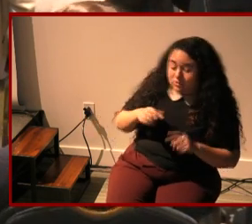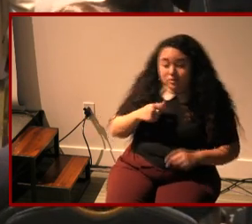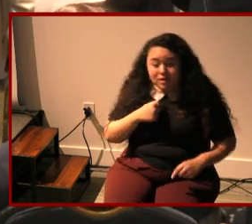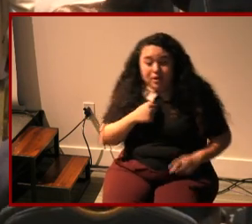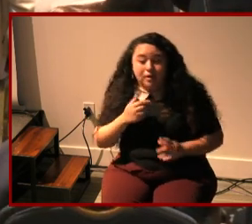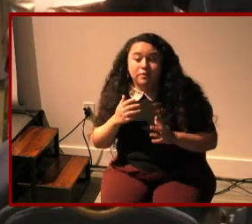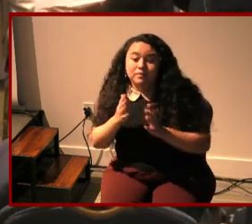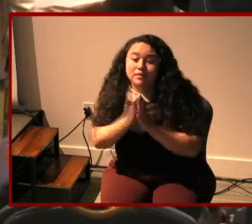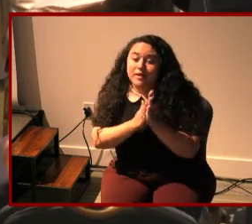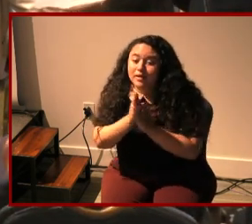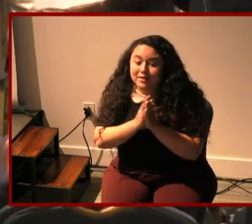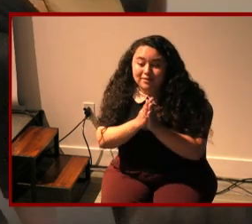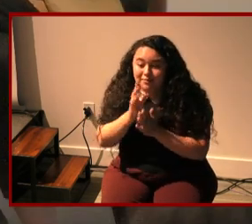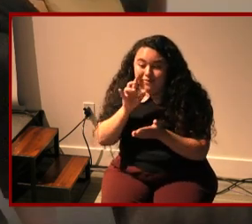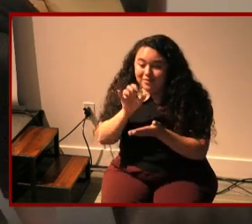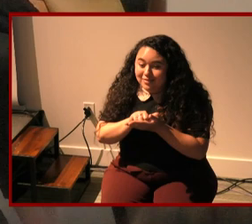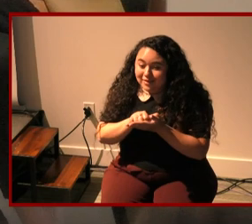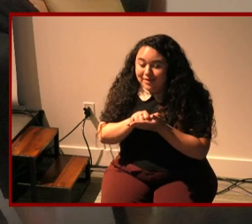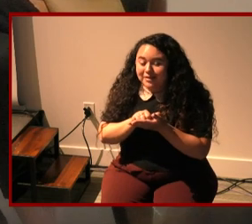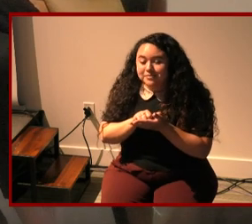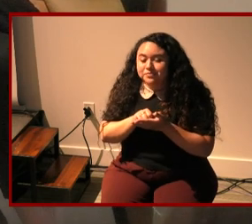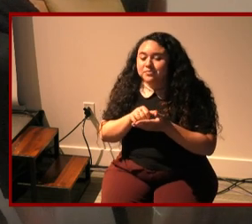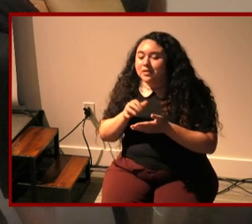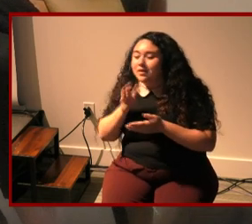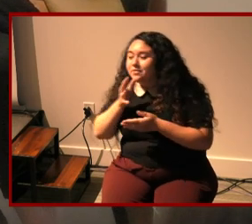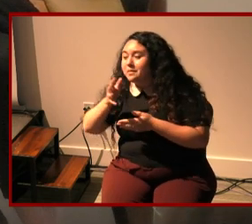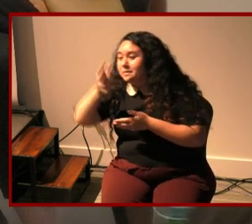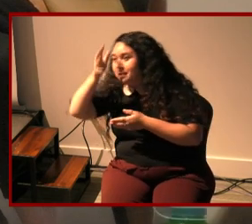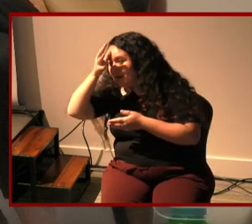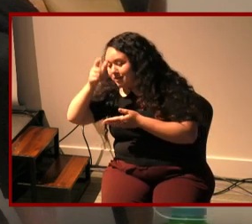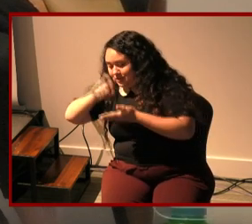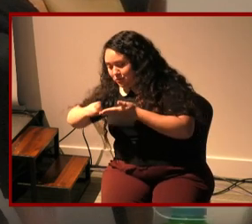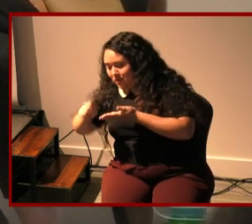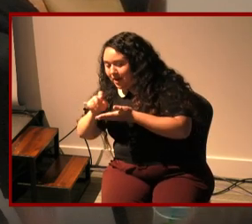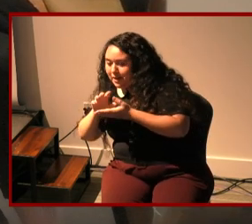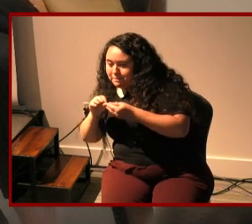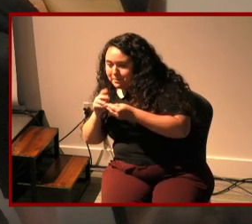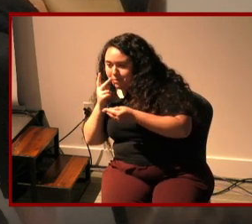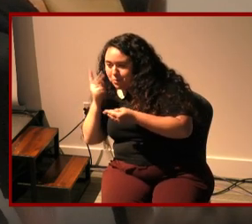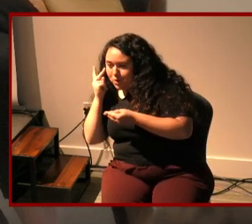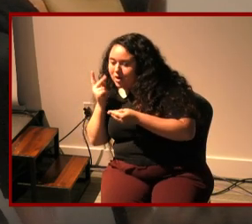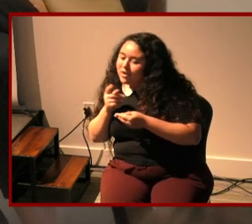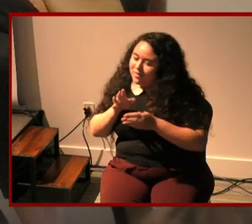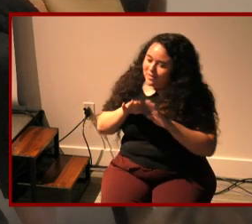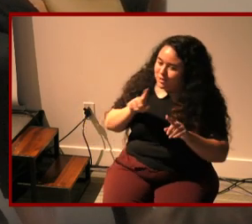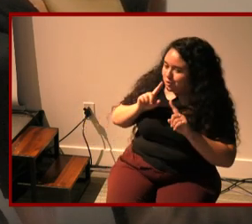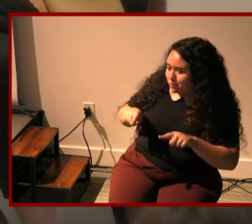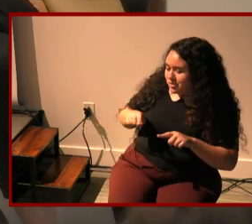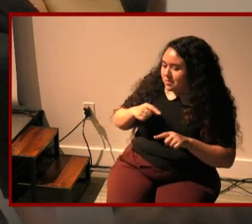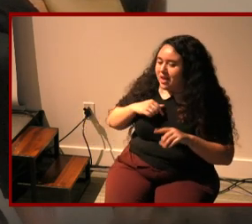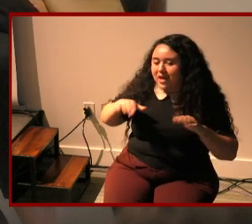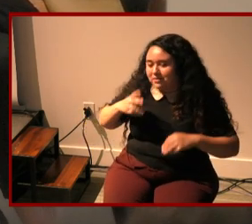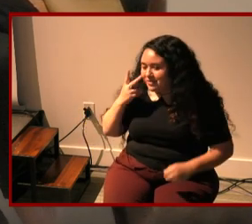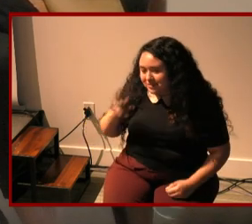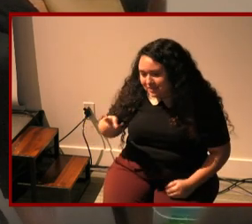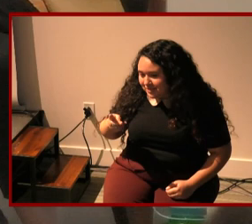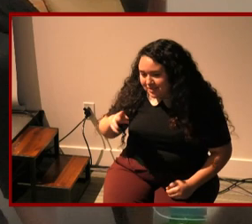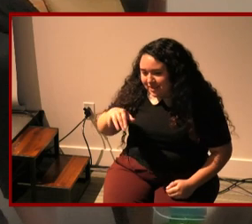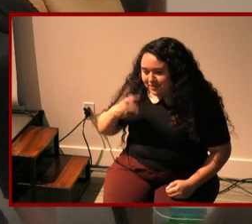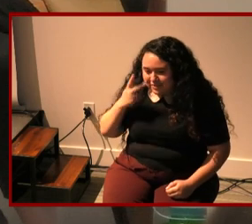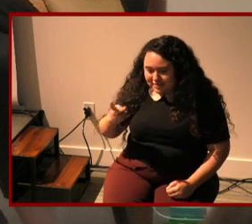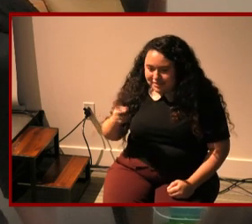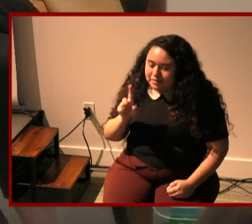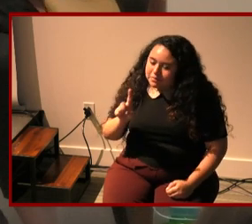eager for those memoirs so eager i have yet to see one but on my radar